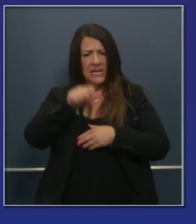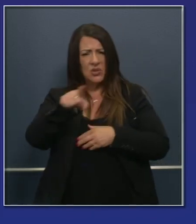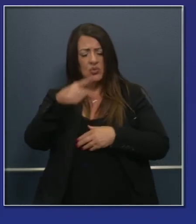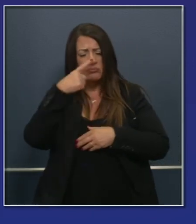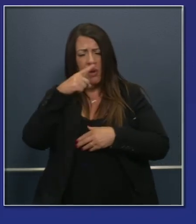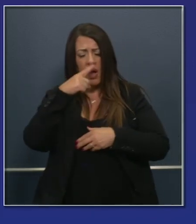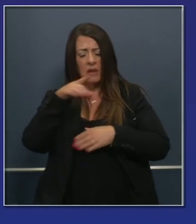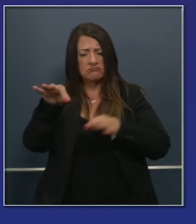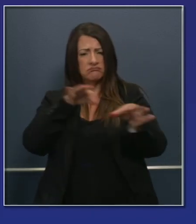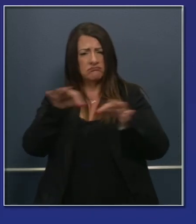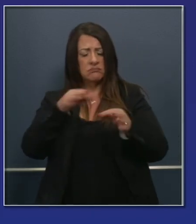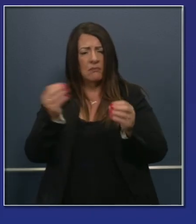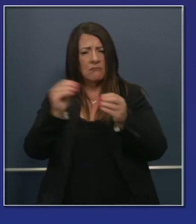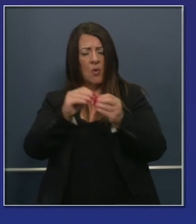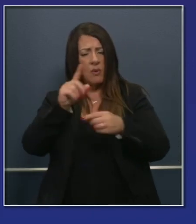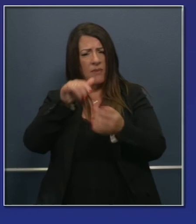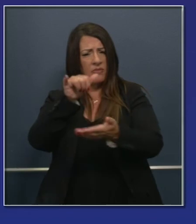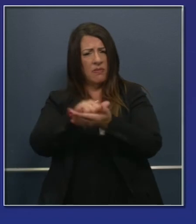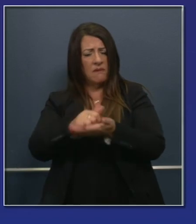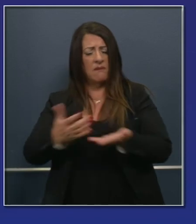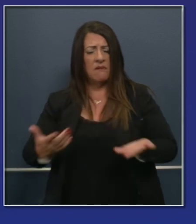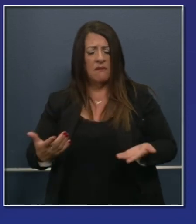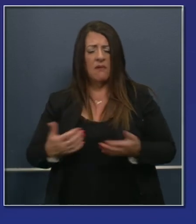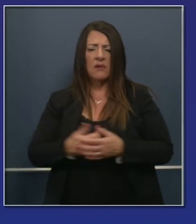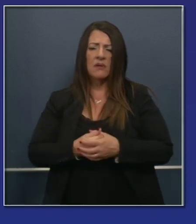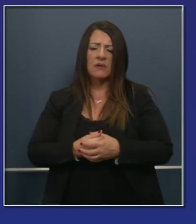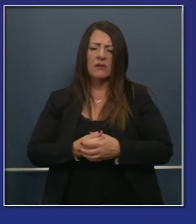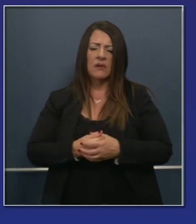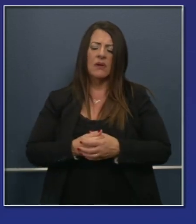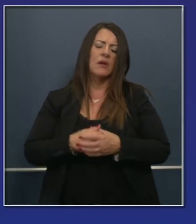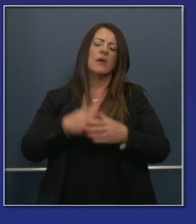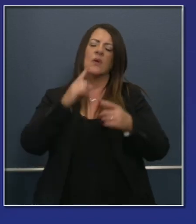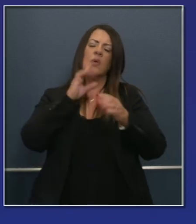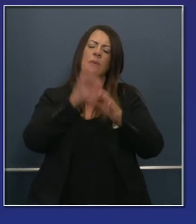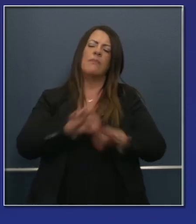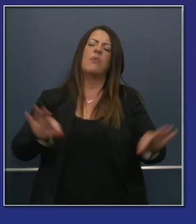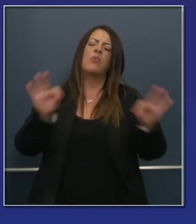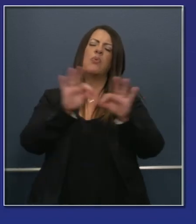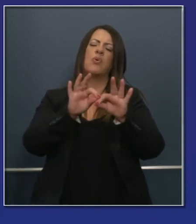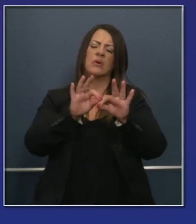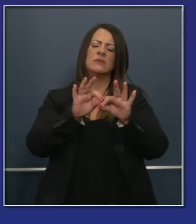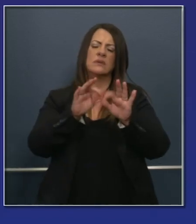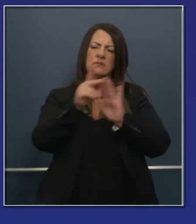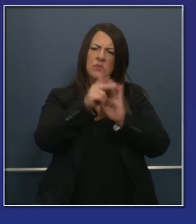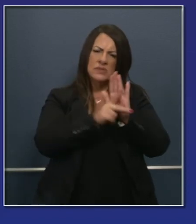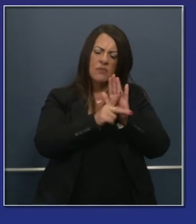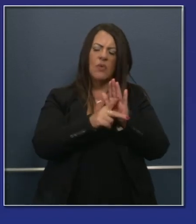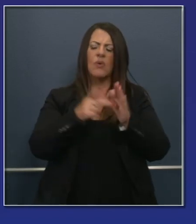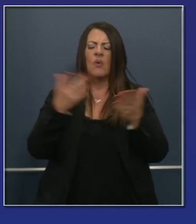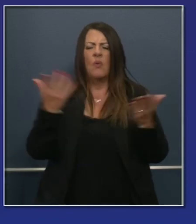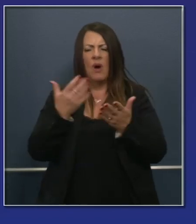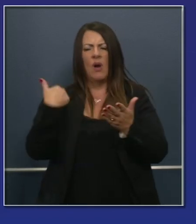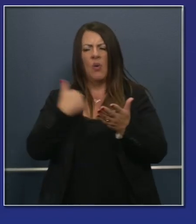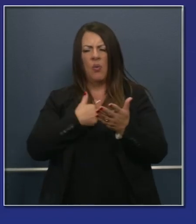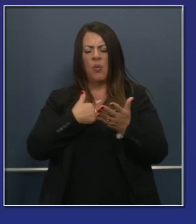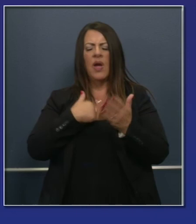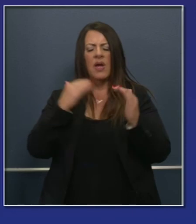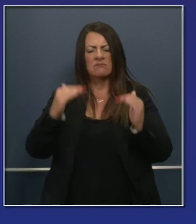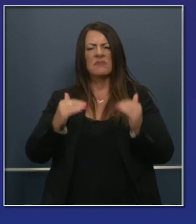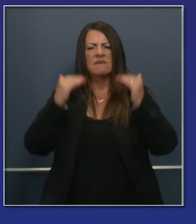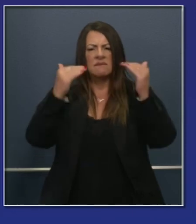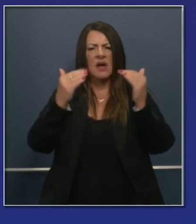work being done in that space, but as a foundational principle, that is one that we have advanced